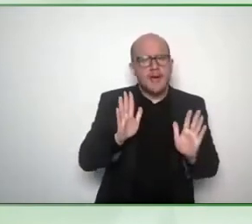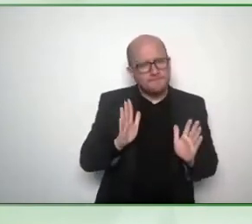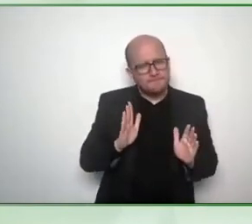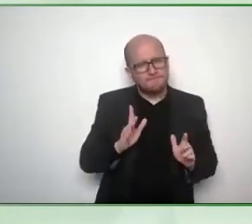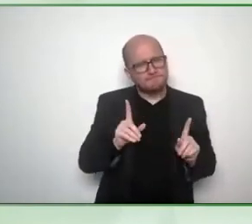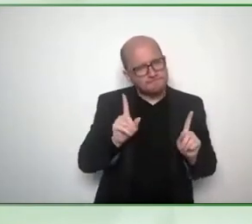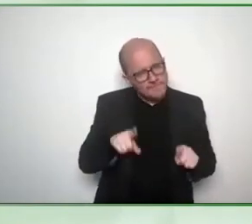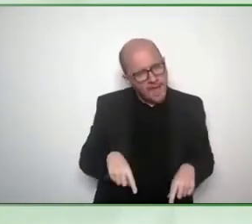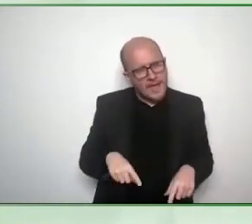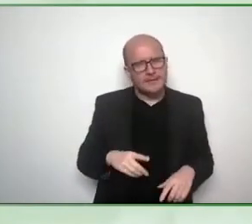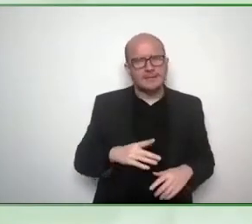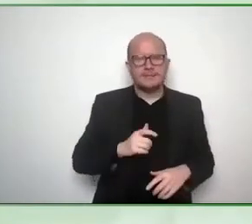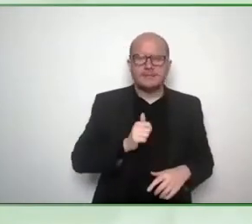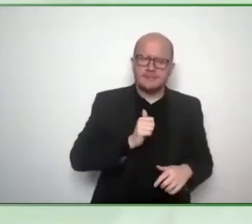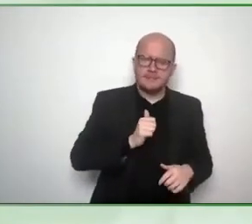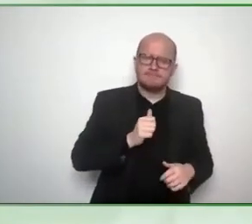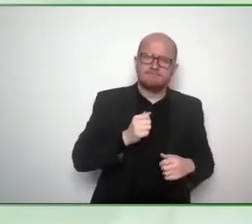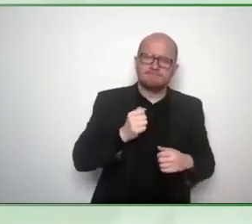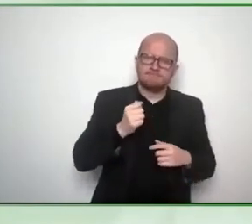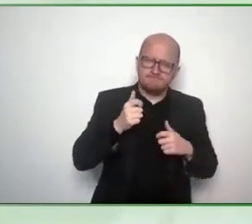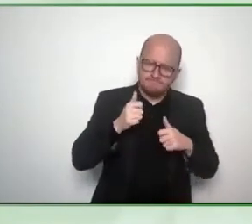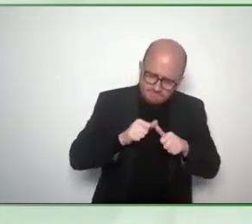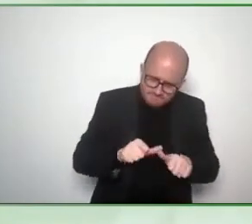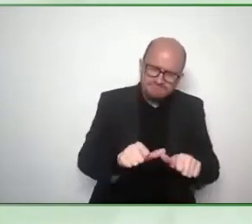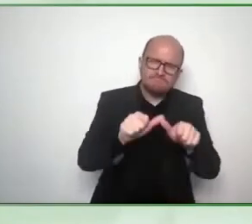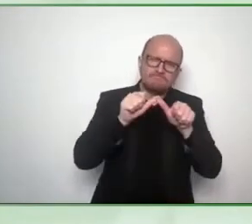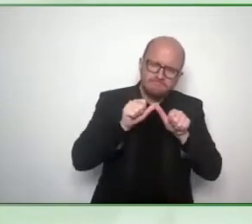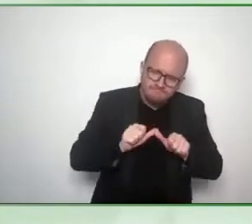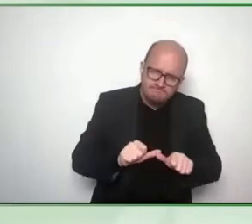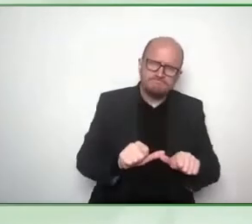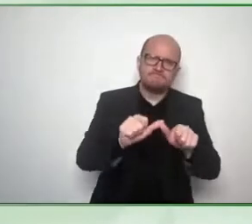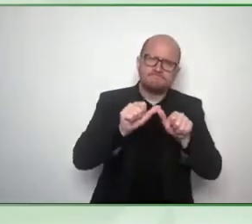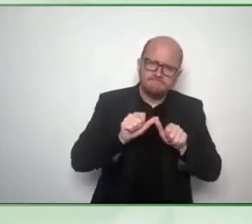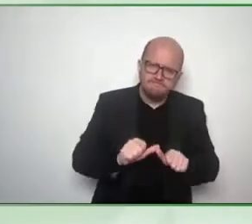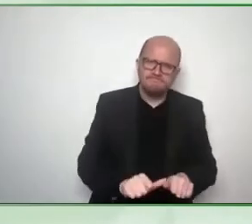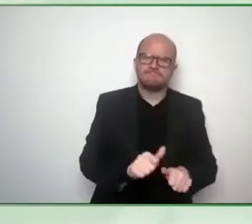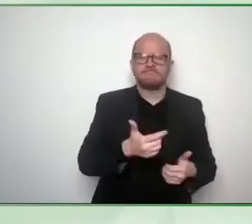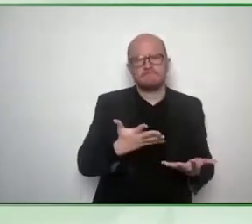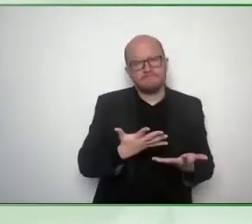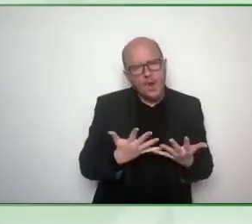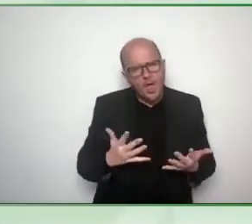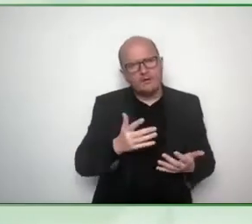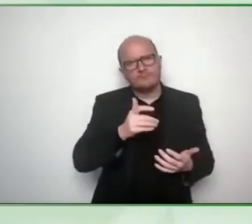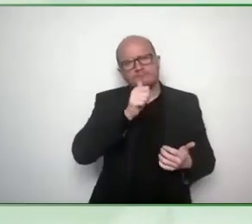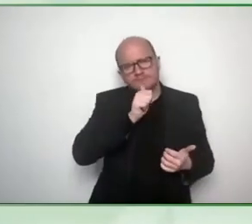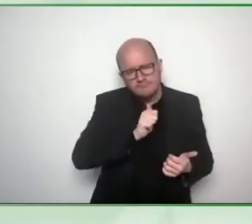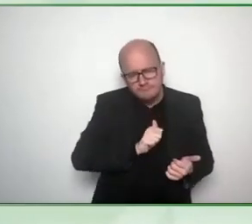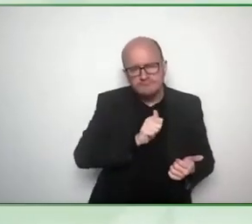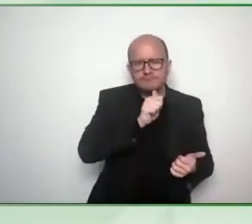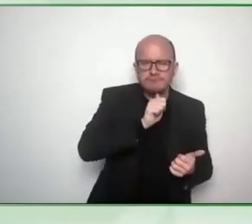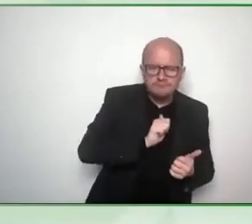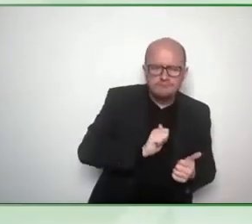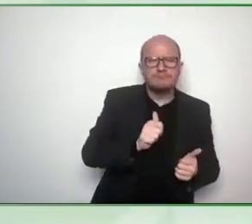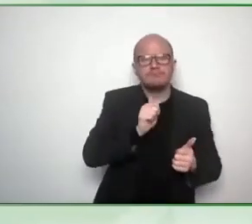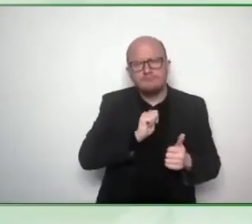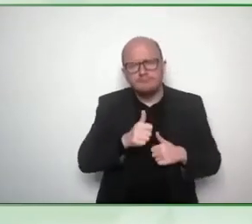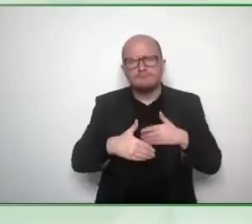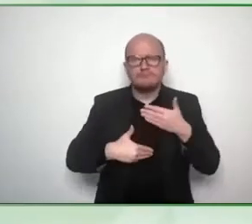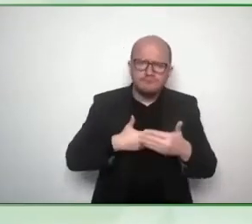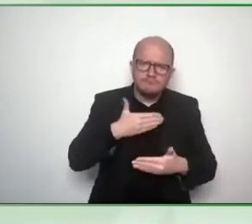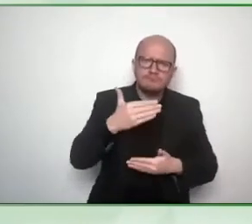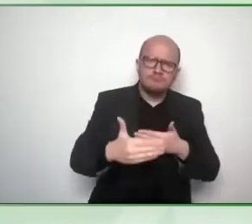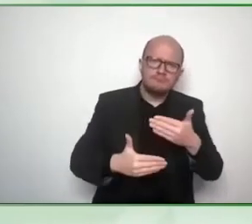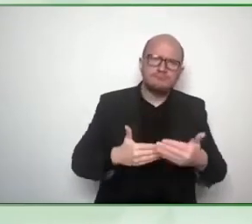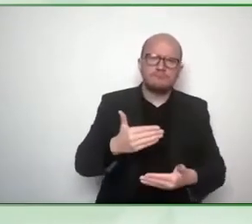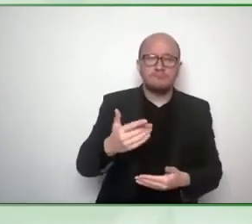persistence and so be kind to yourself be patient and understanding this is not something that we're going to